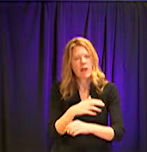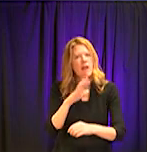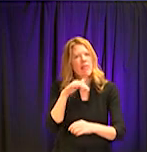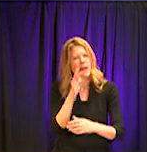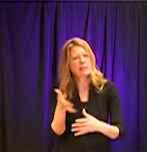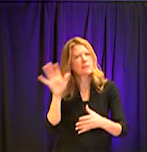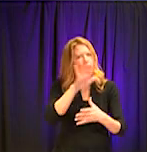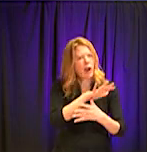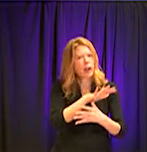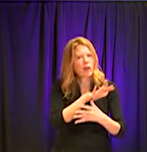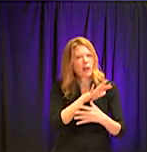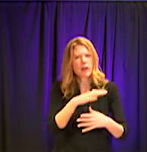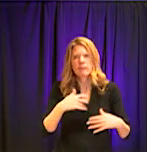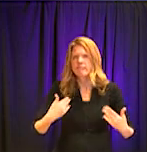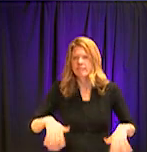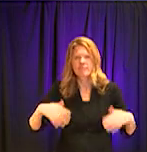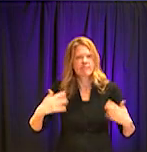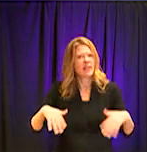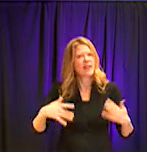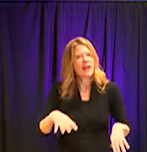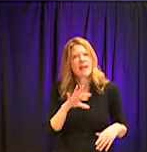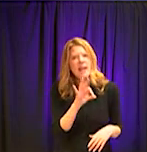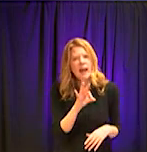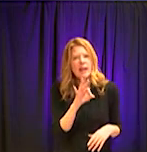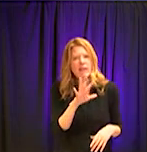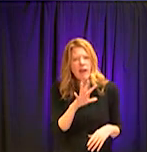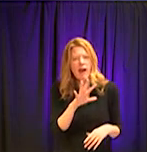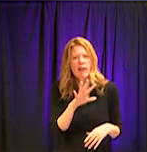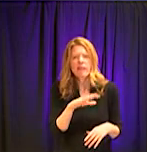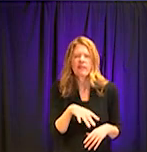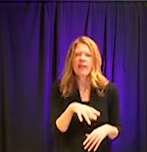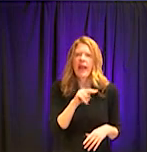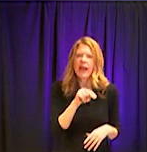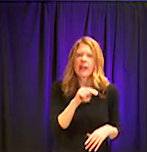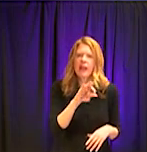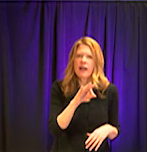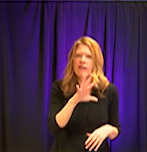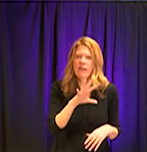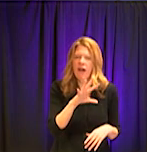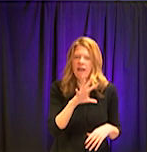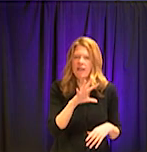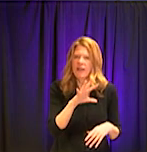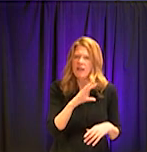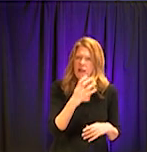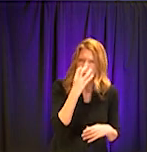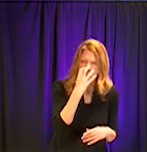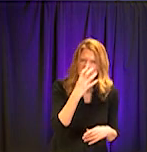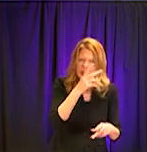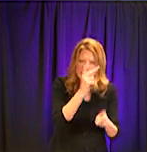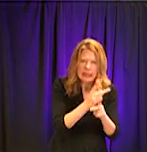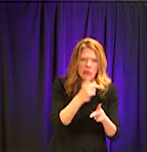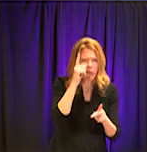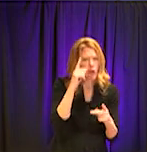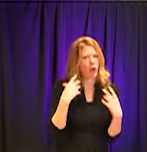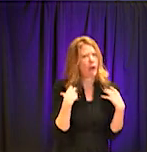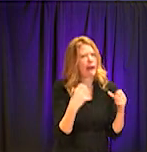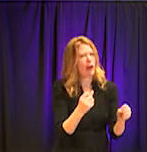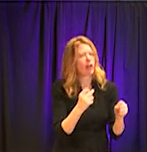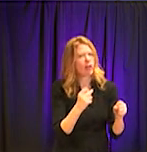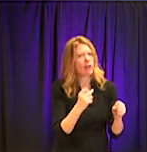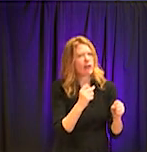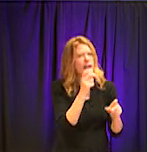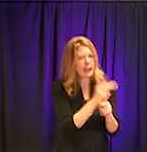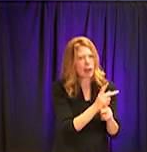why N95 respirators are reserved for health care personnel. And it's, you know, different than what people would do in the community.